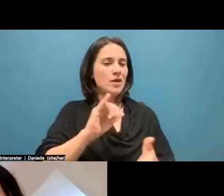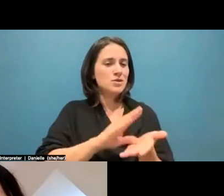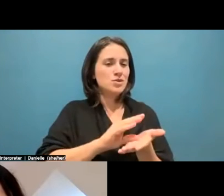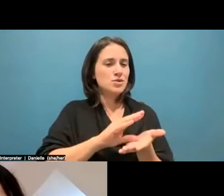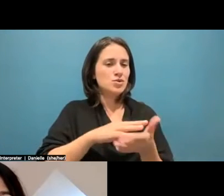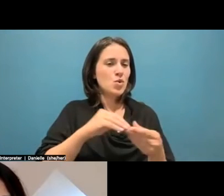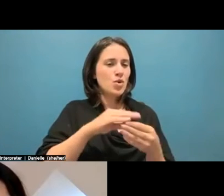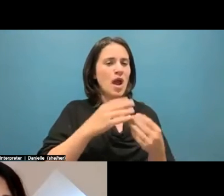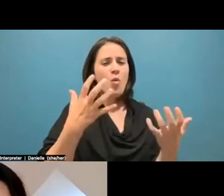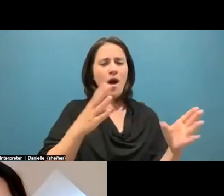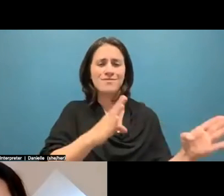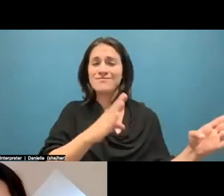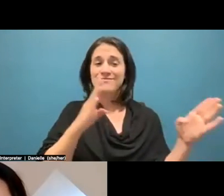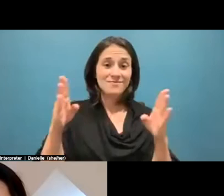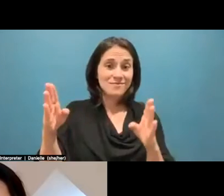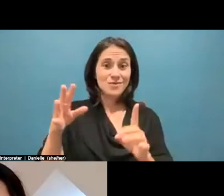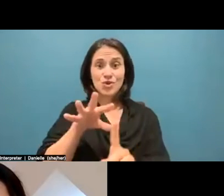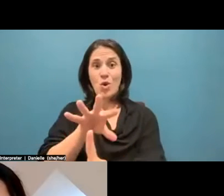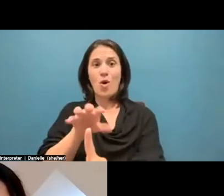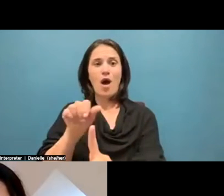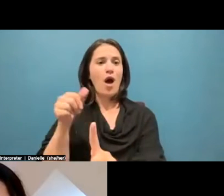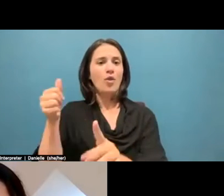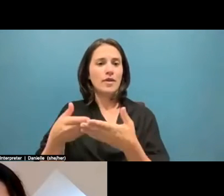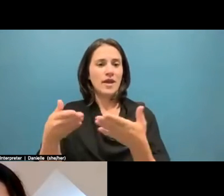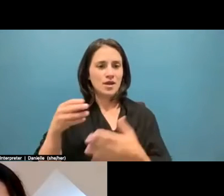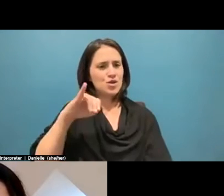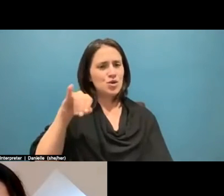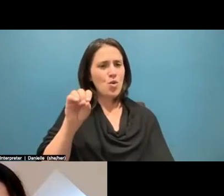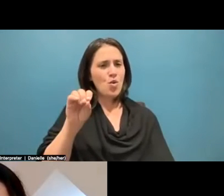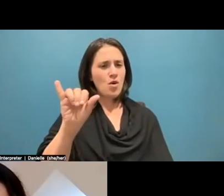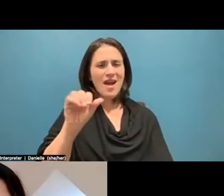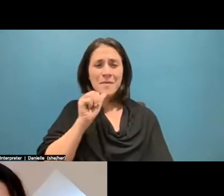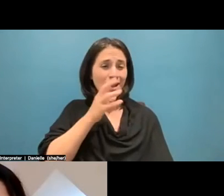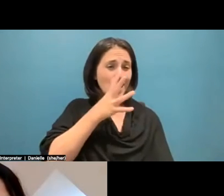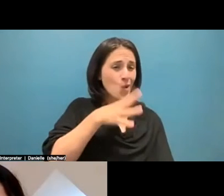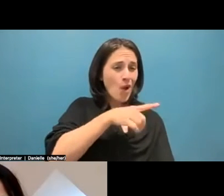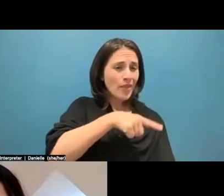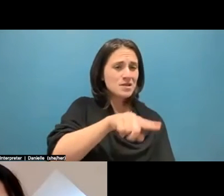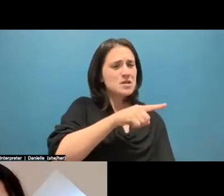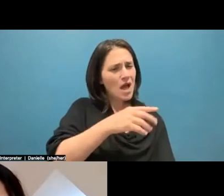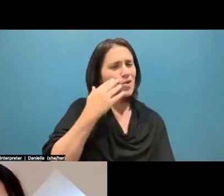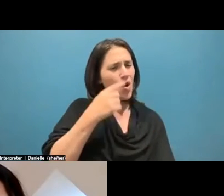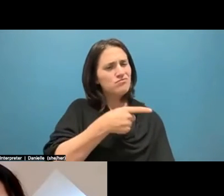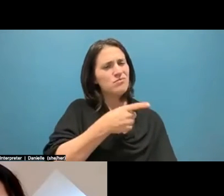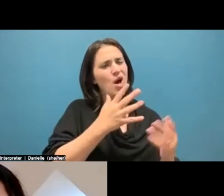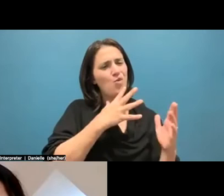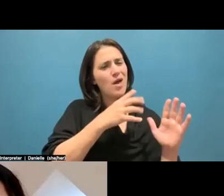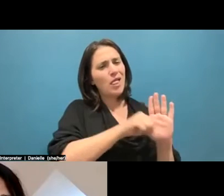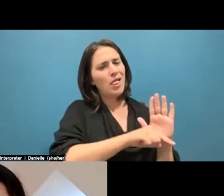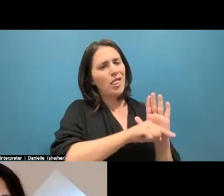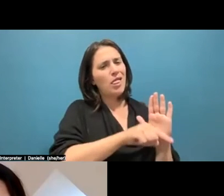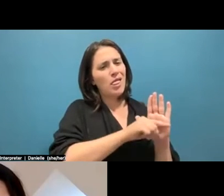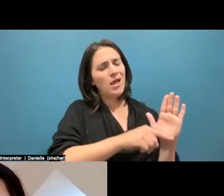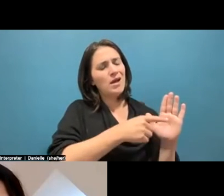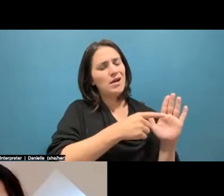else. It's like, it's not that I'm ignoring those things. Those things have already been documented. So my question is, what else is there? And I feel like